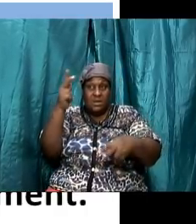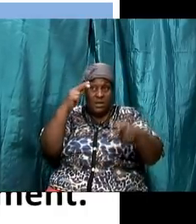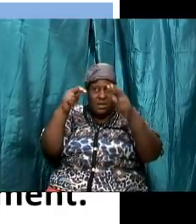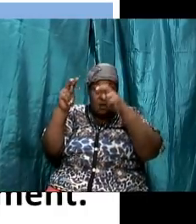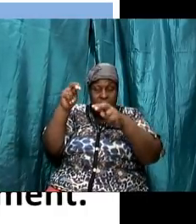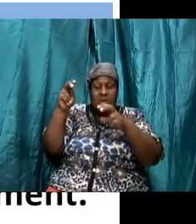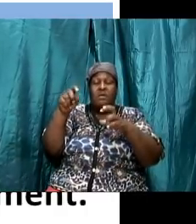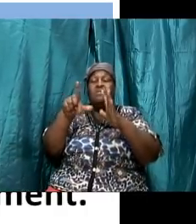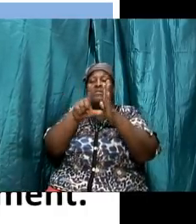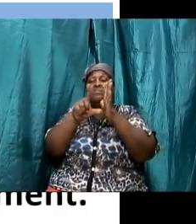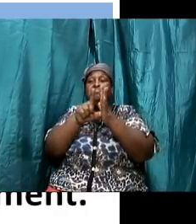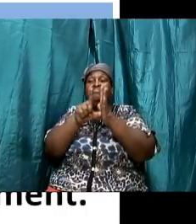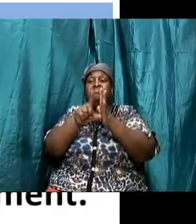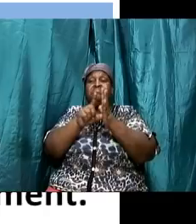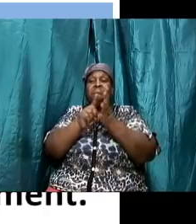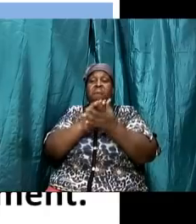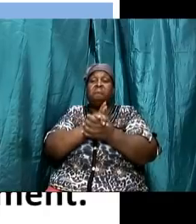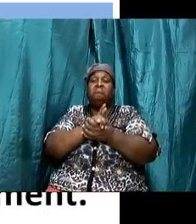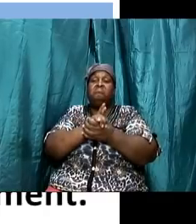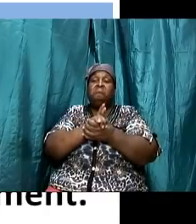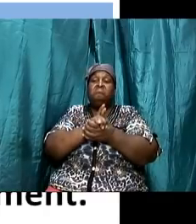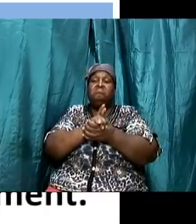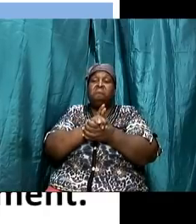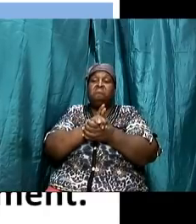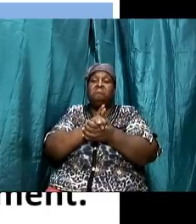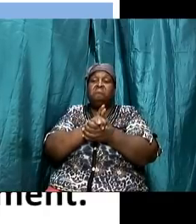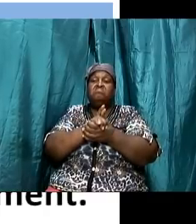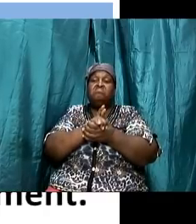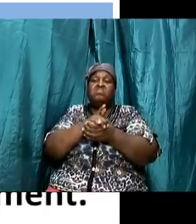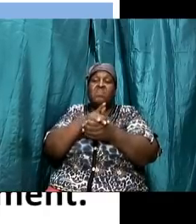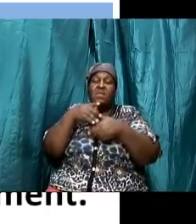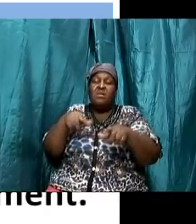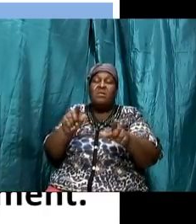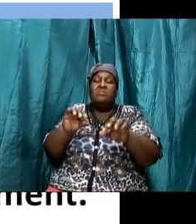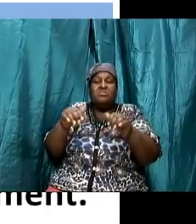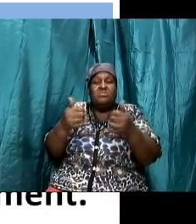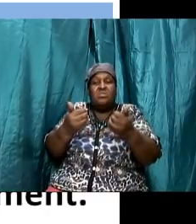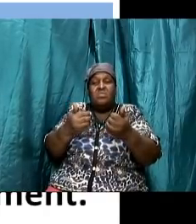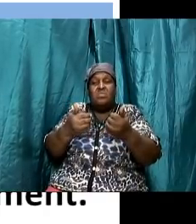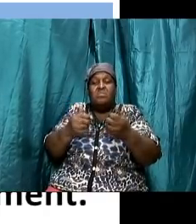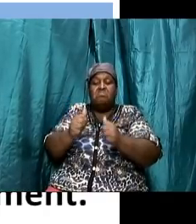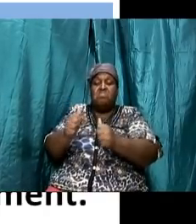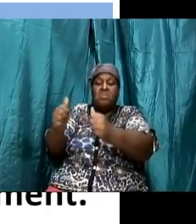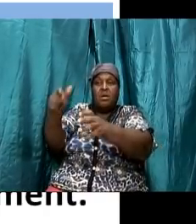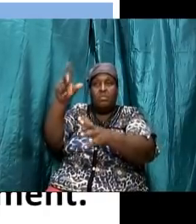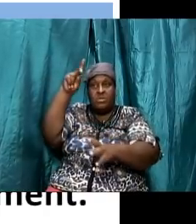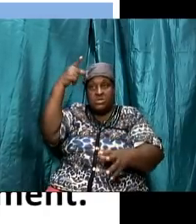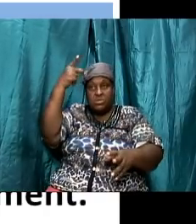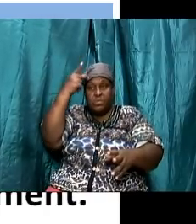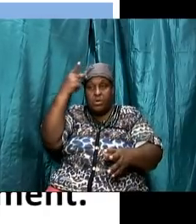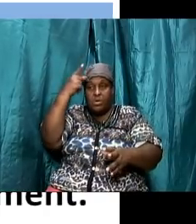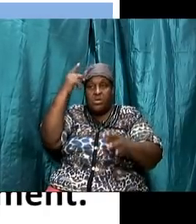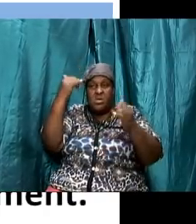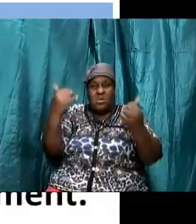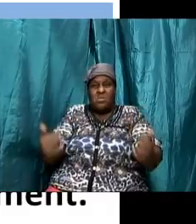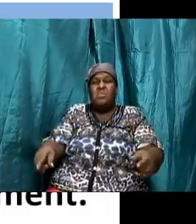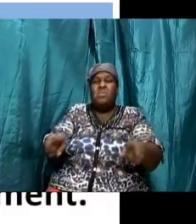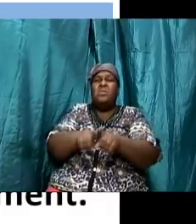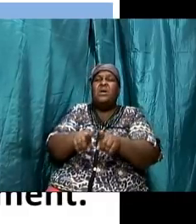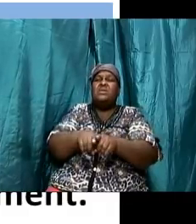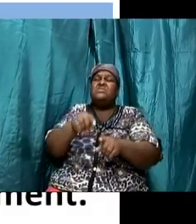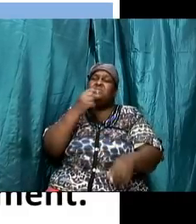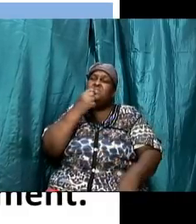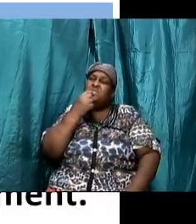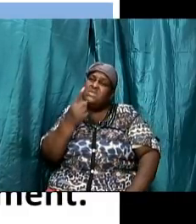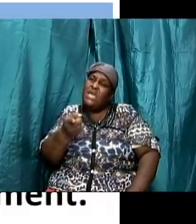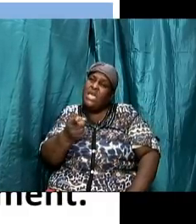to to abolish the law and the prophets but to fulfill them let us look at what the apostle paul now has to say with this because now we're going to